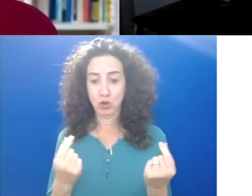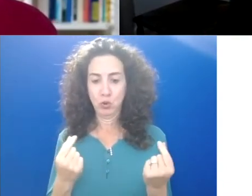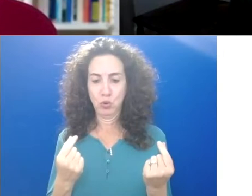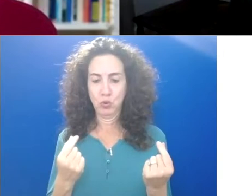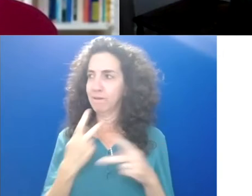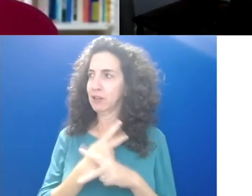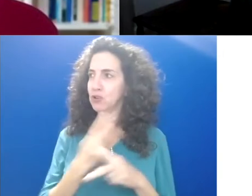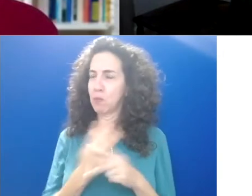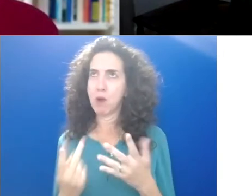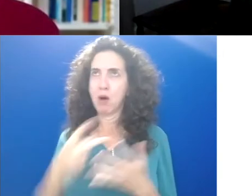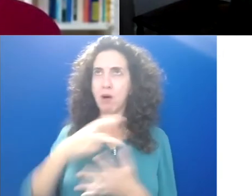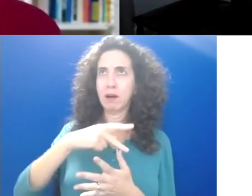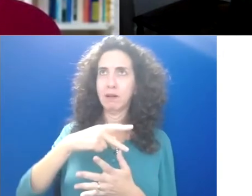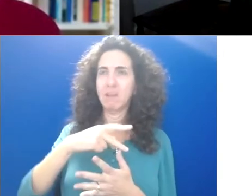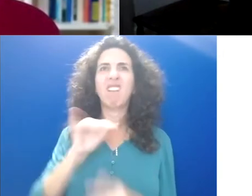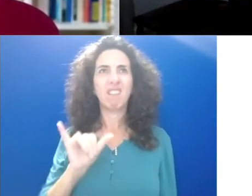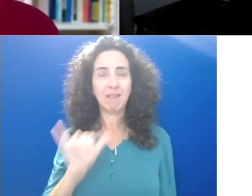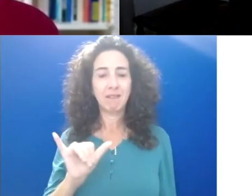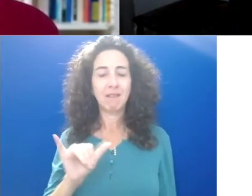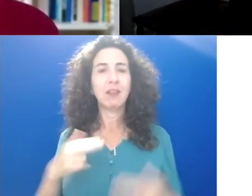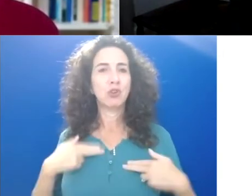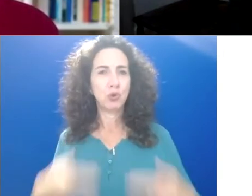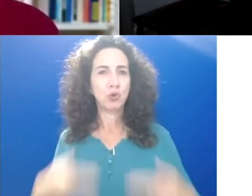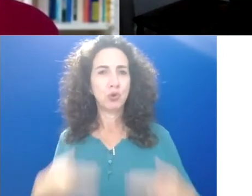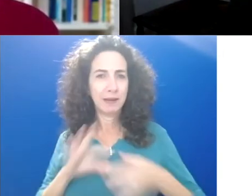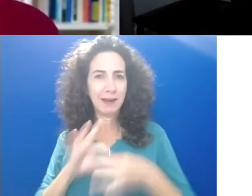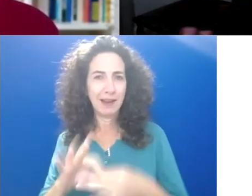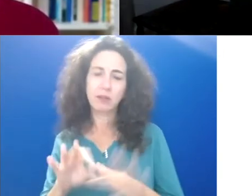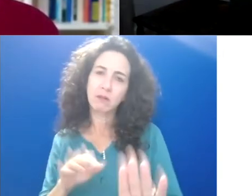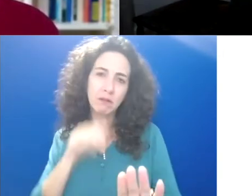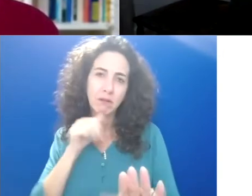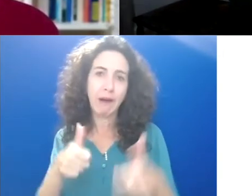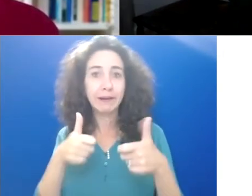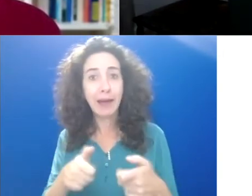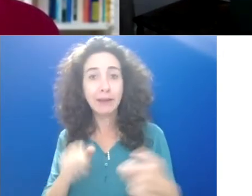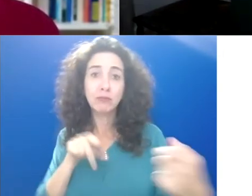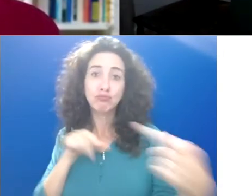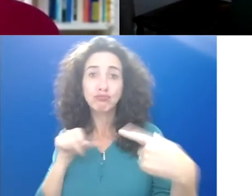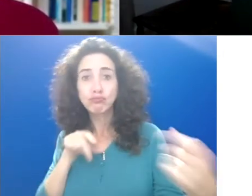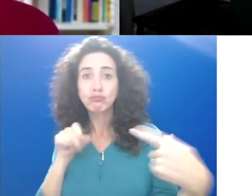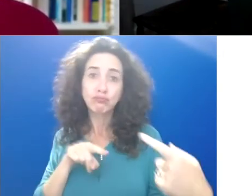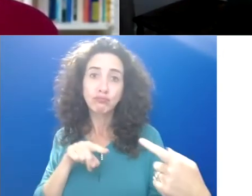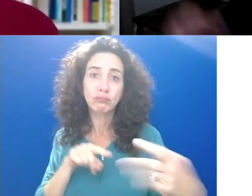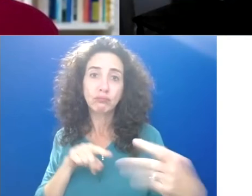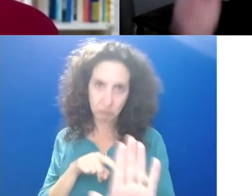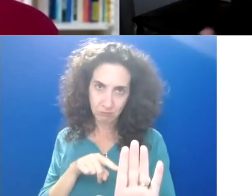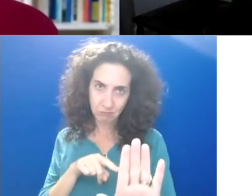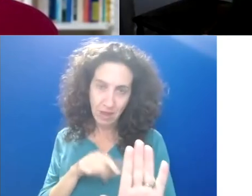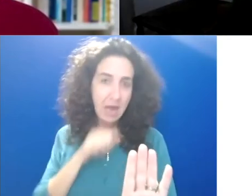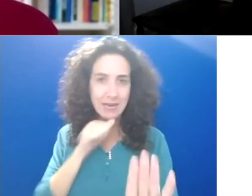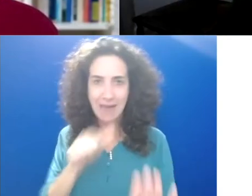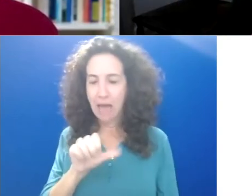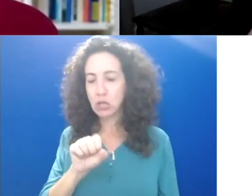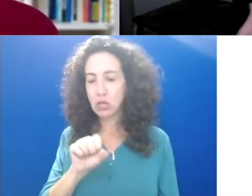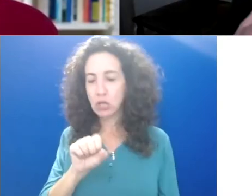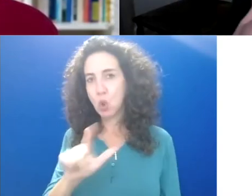realize that actually human connection, and I should say not like texting connection, mean, there's some benefit to that, but certainly not social media connection. That real human